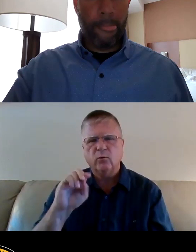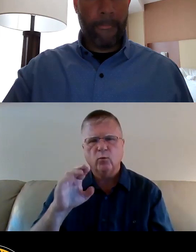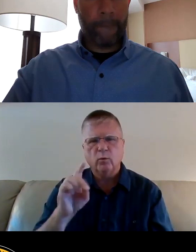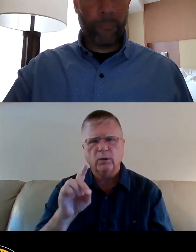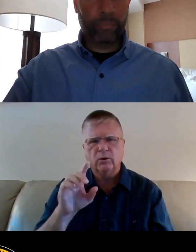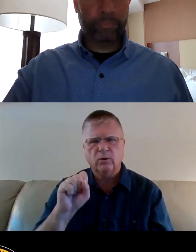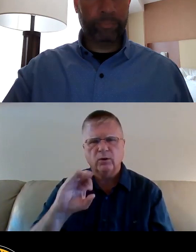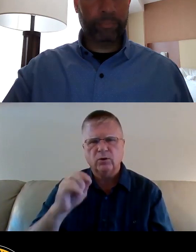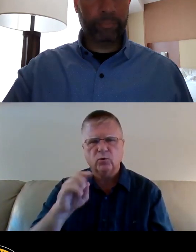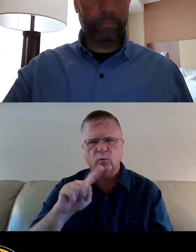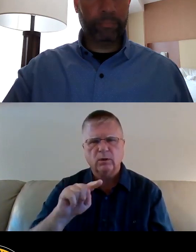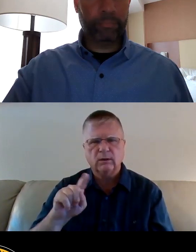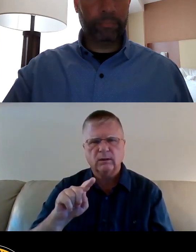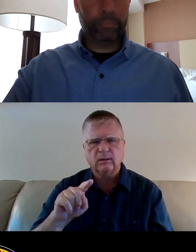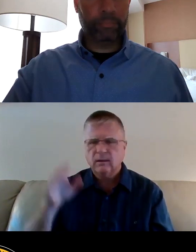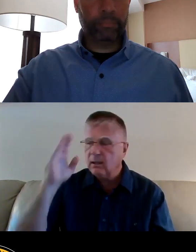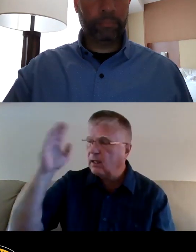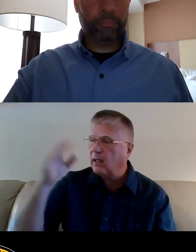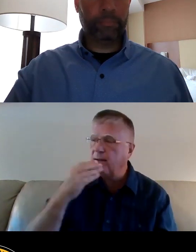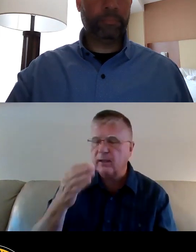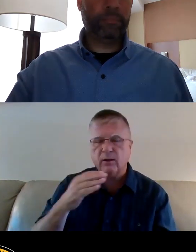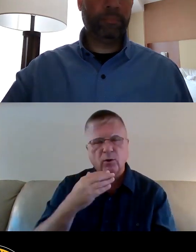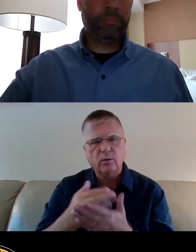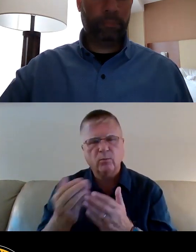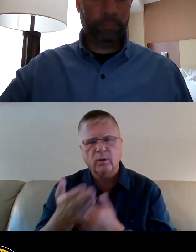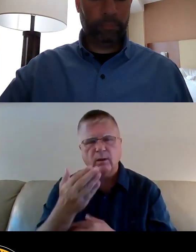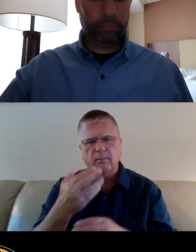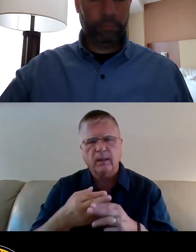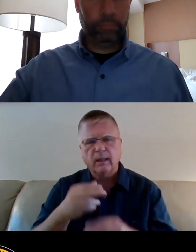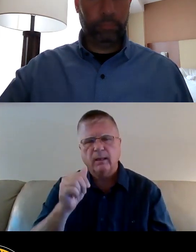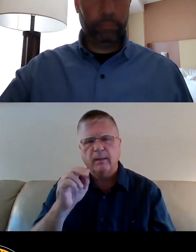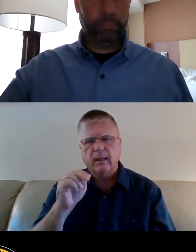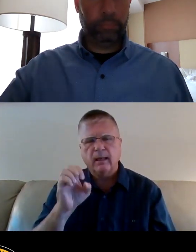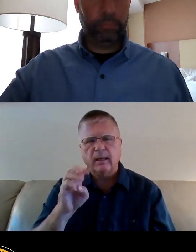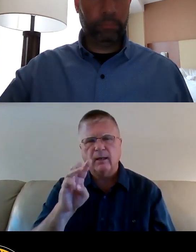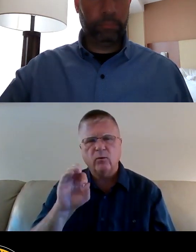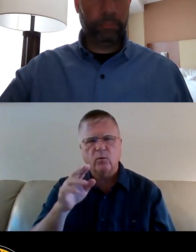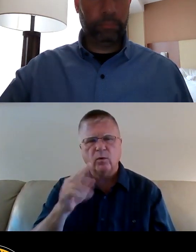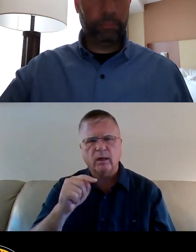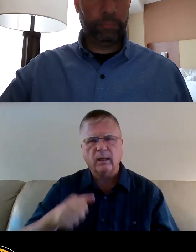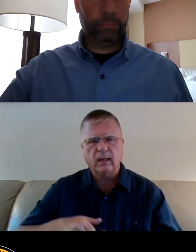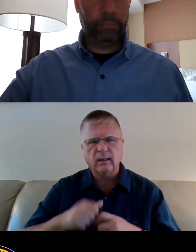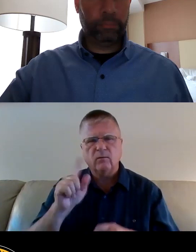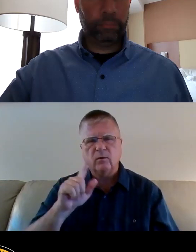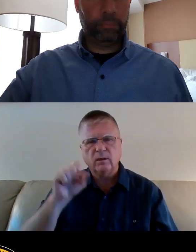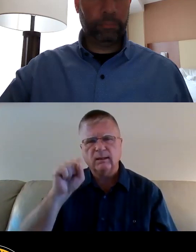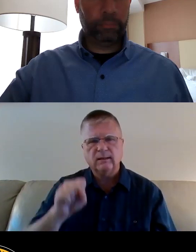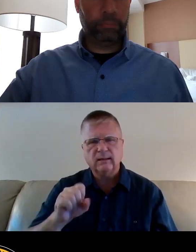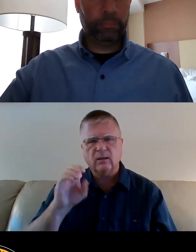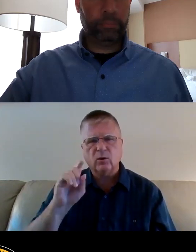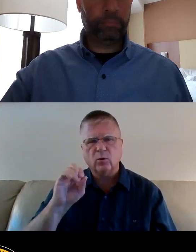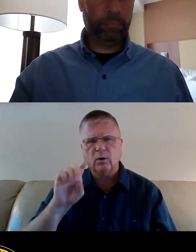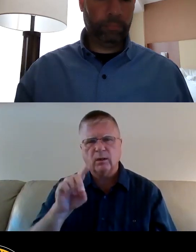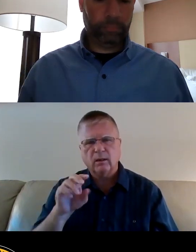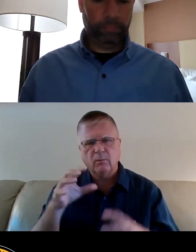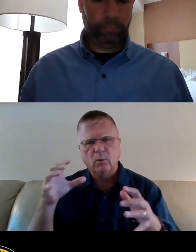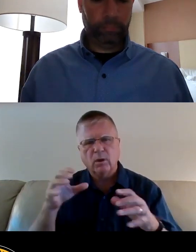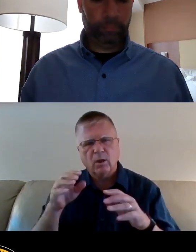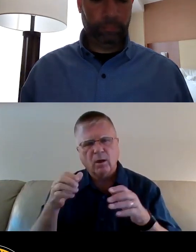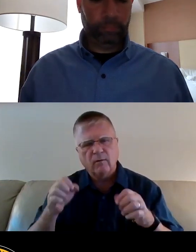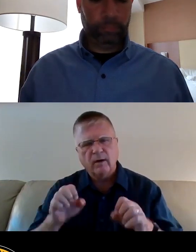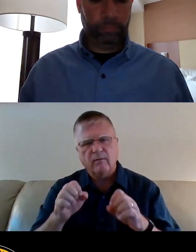Hi, thank you. Good morning. My name is Anne Wright. I live in South Oakland, and I've put a lot of effort into monitoring evictions,